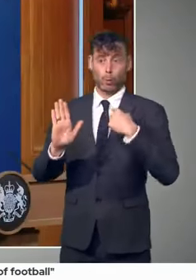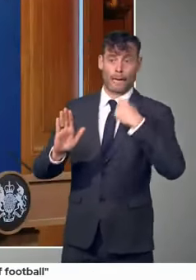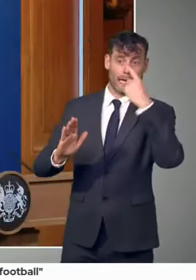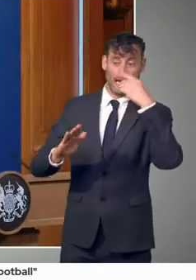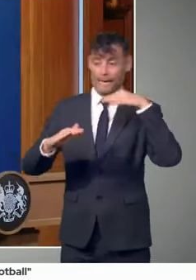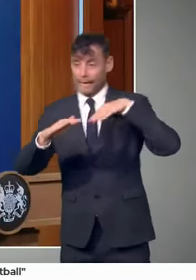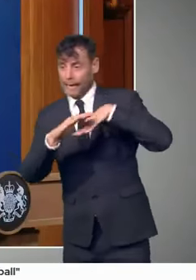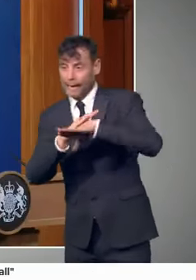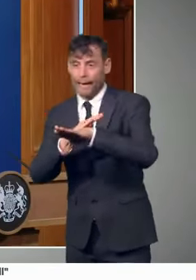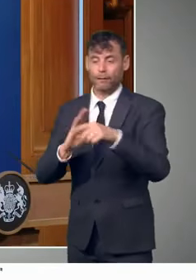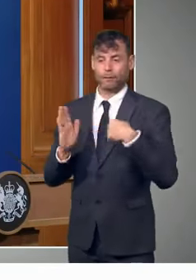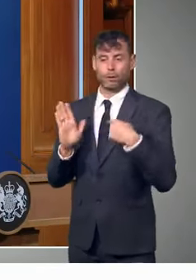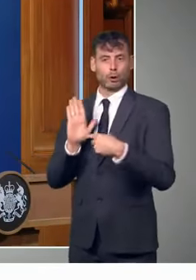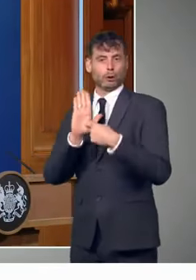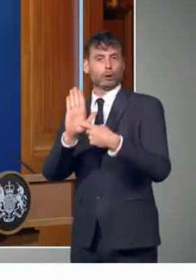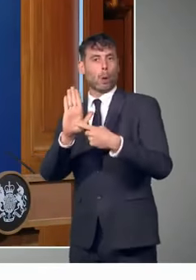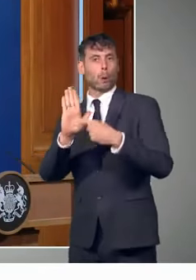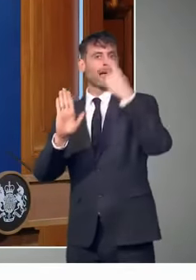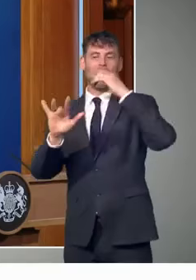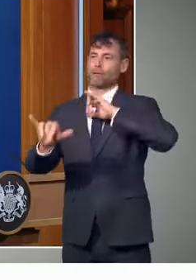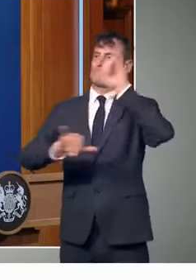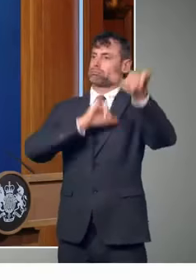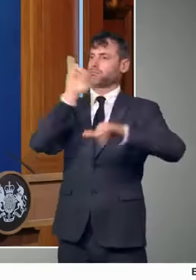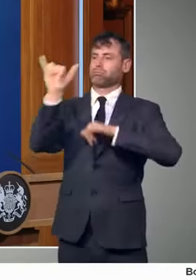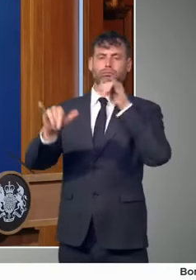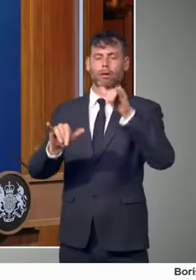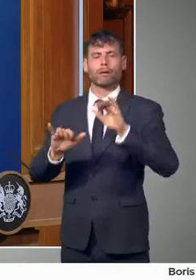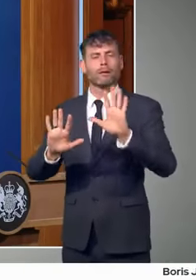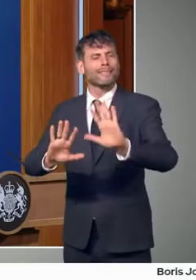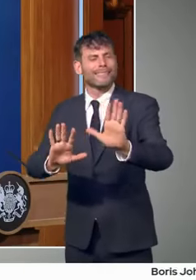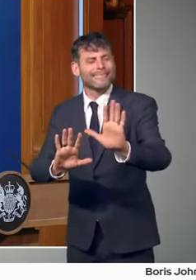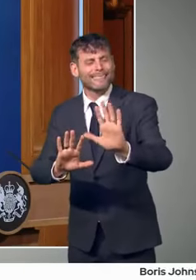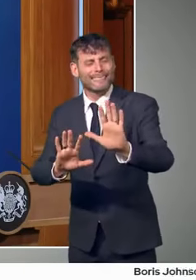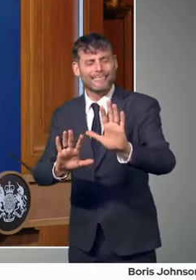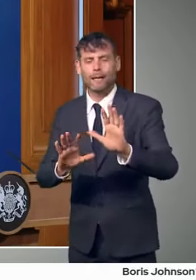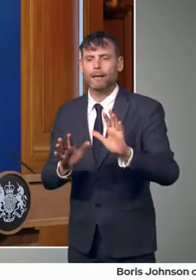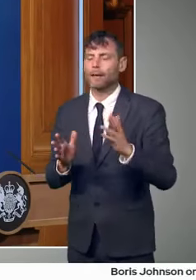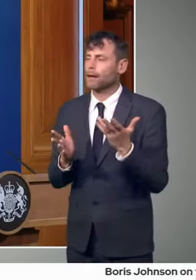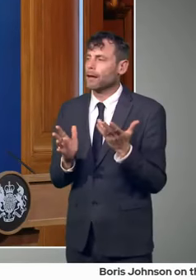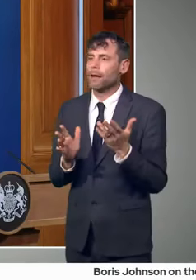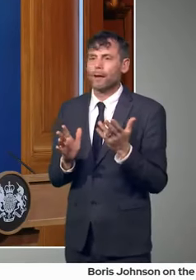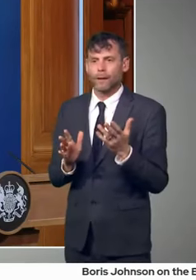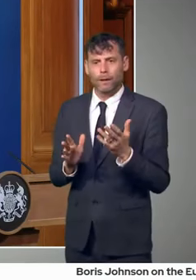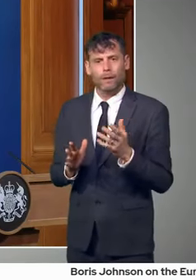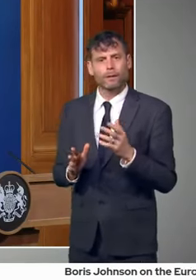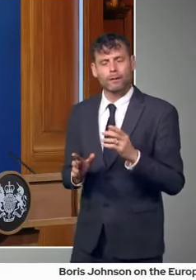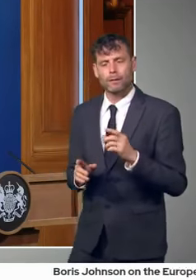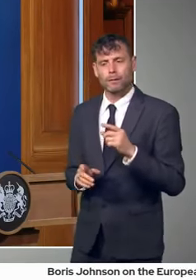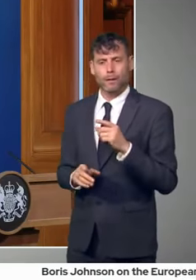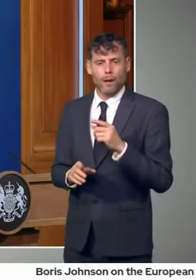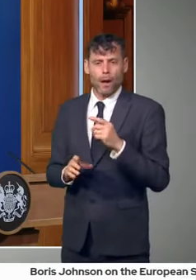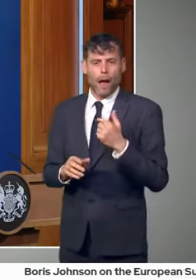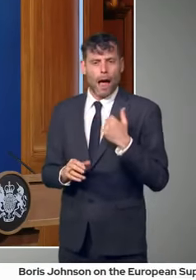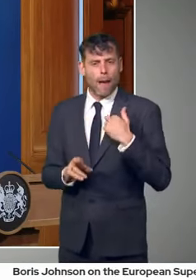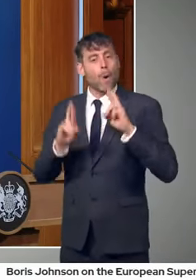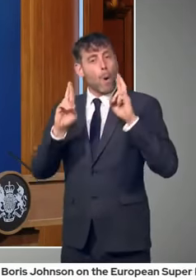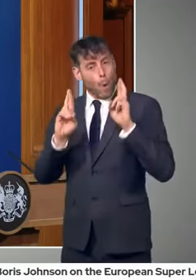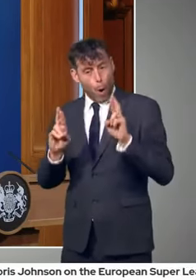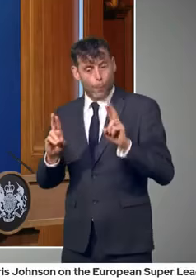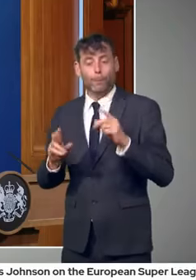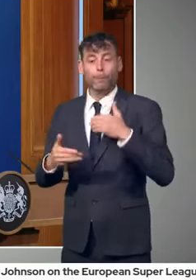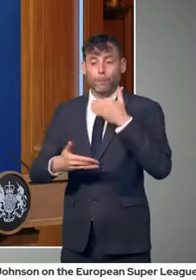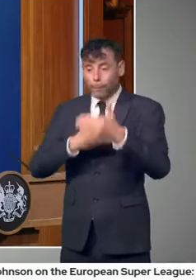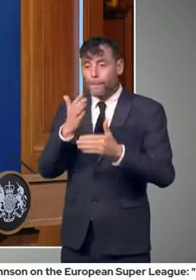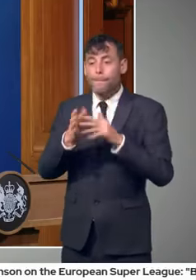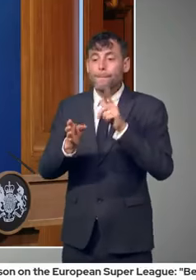openings, assuming that, as I say, we can we can get there, which I'm very hopeful that we will, you won't need anything then. What we are looking